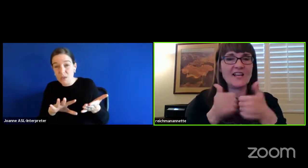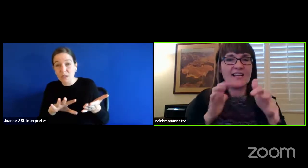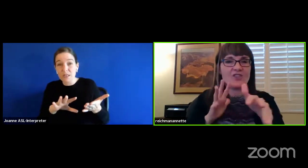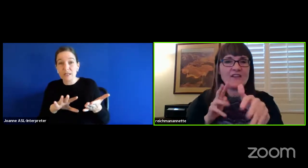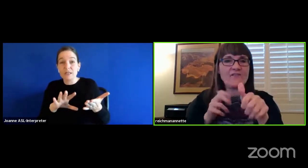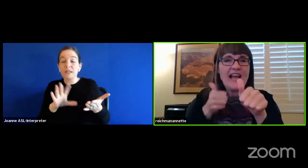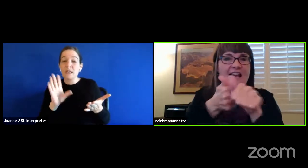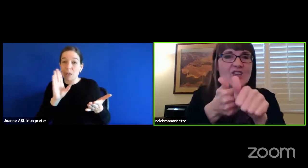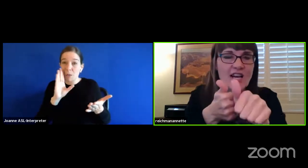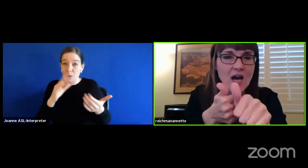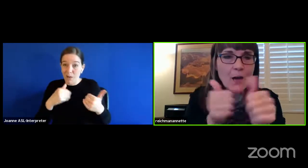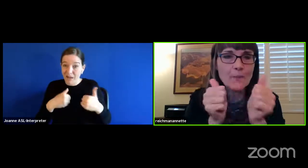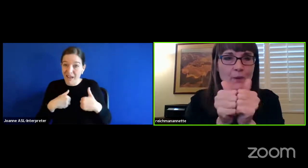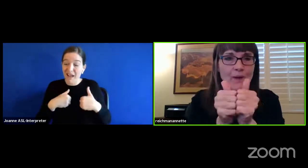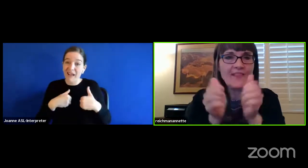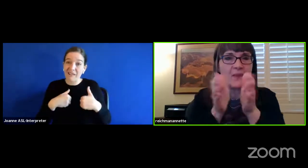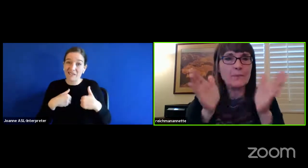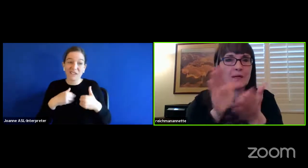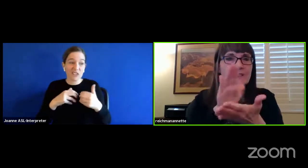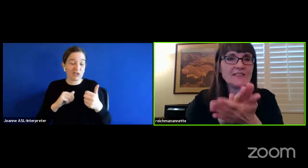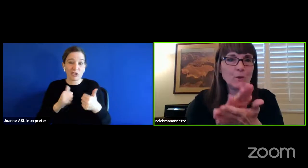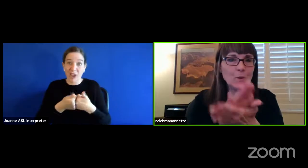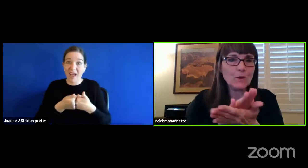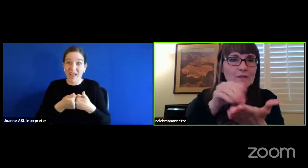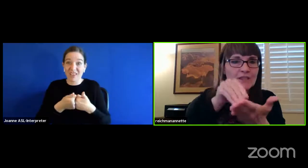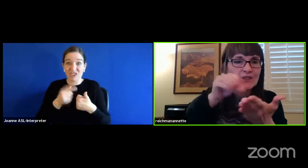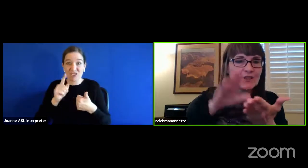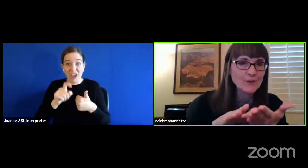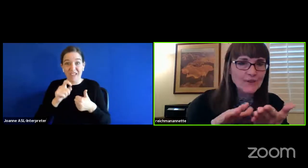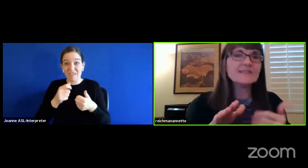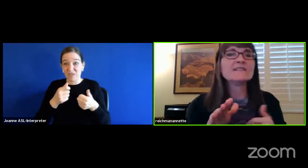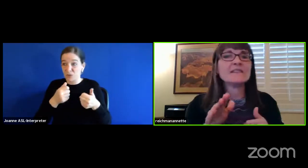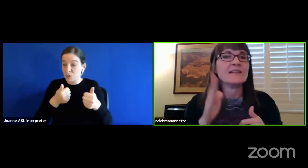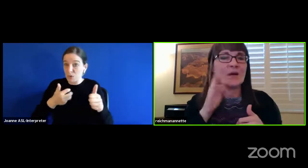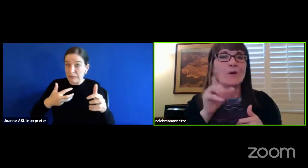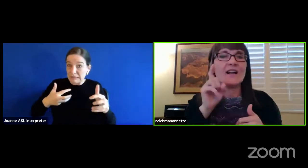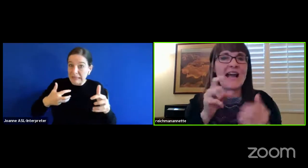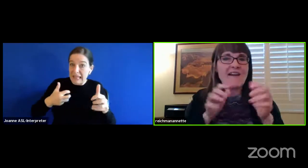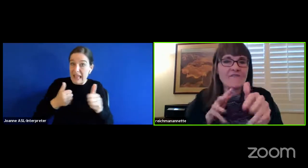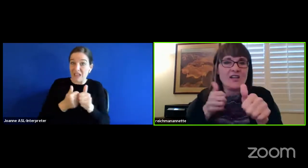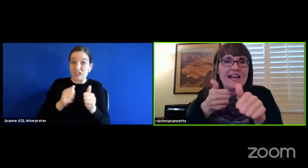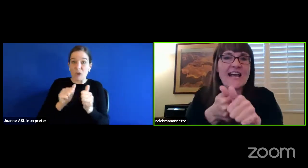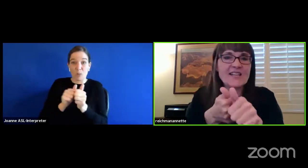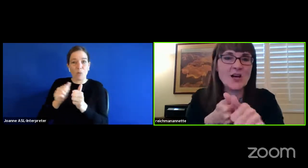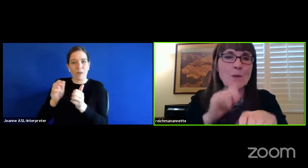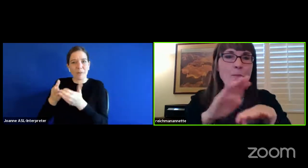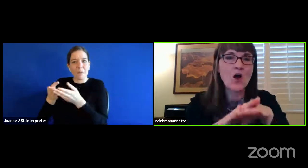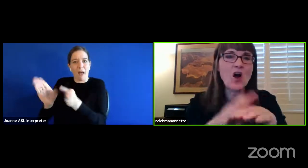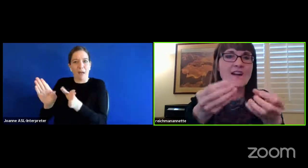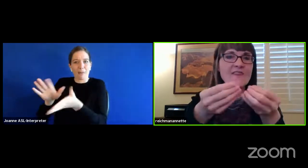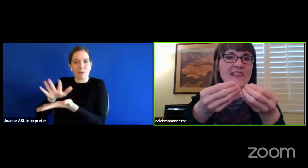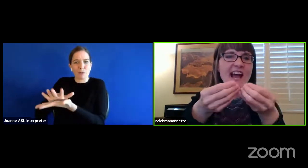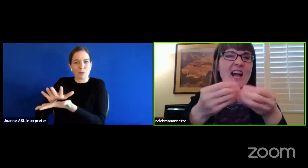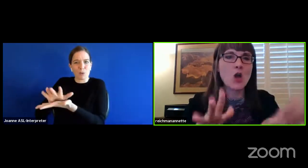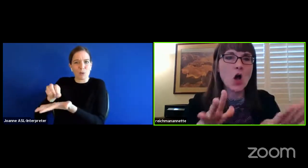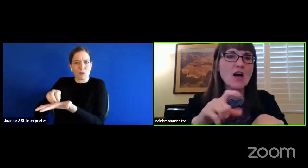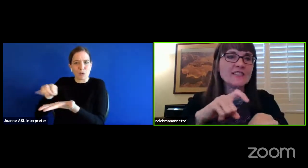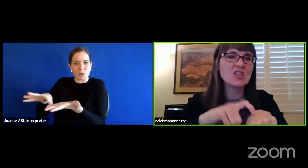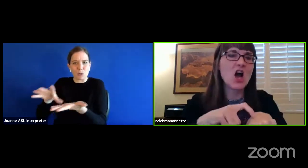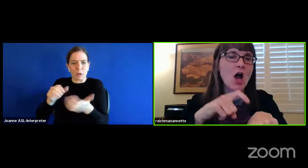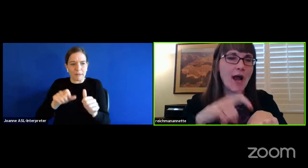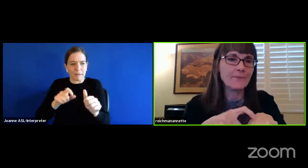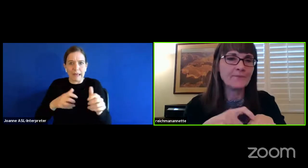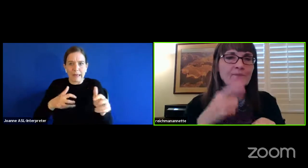the challenge of catching up with the public school students, they will have to catch up on that